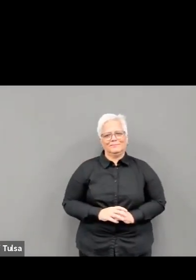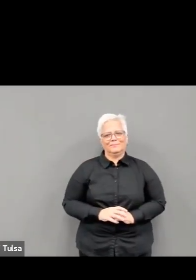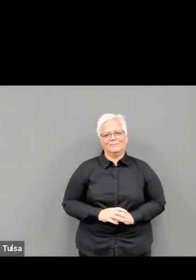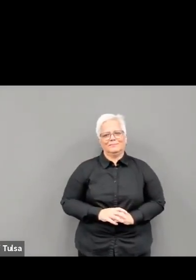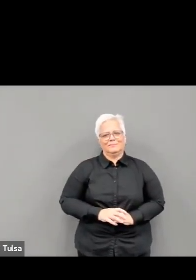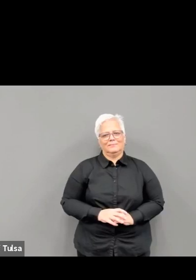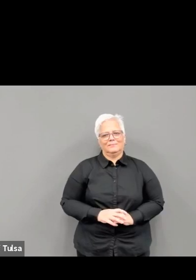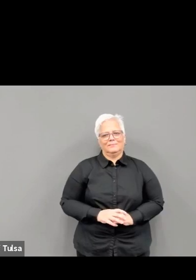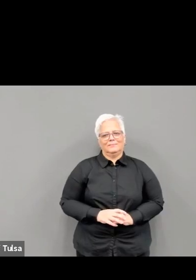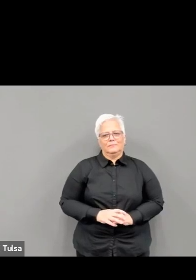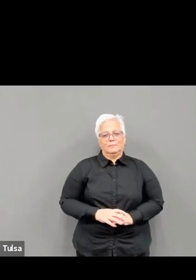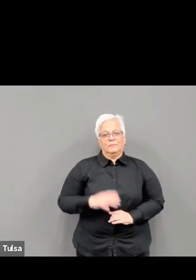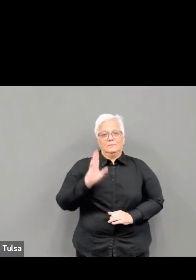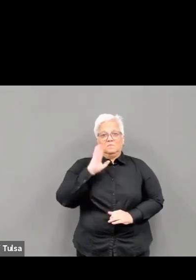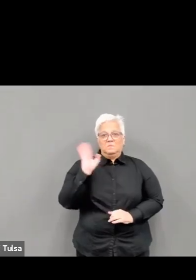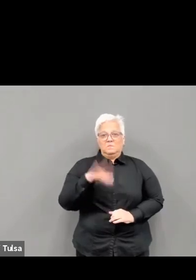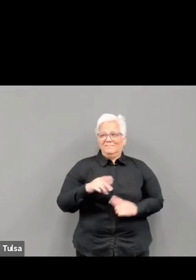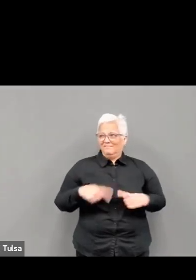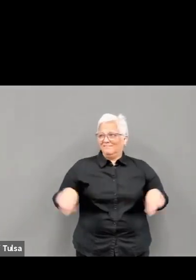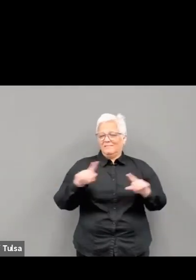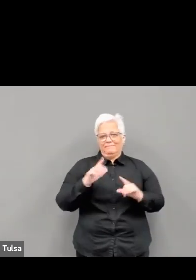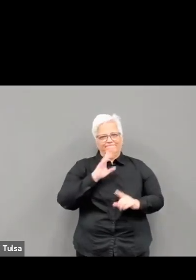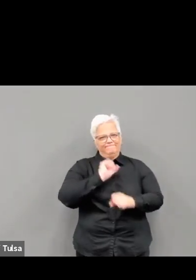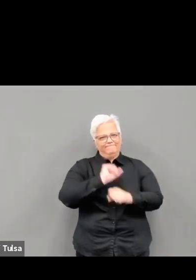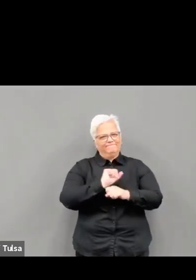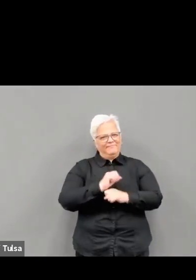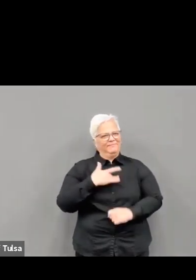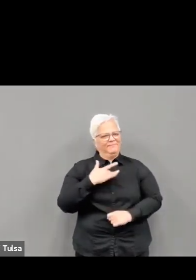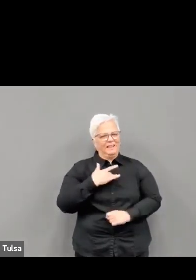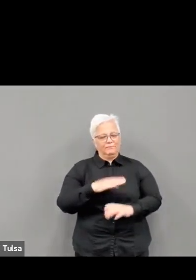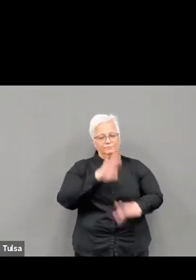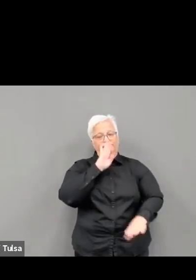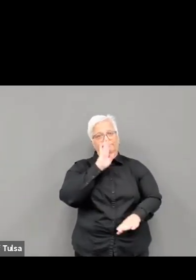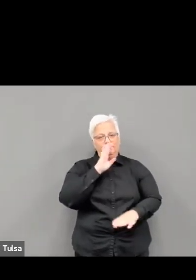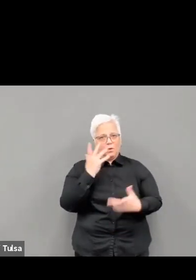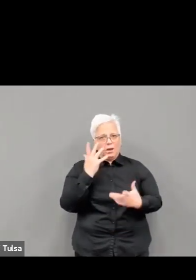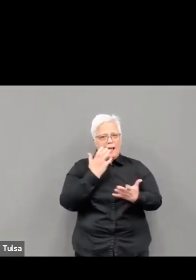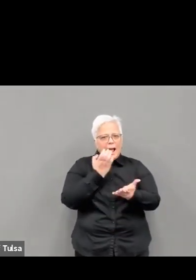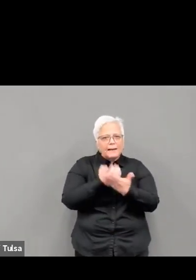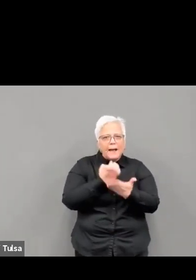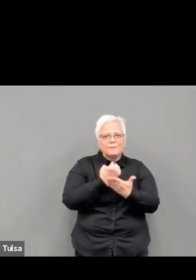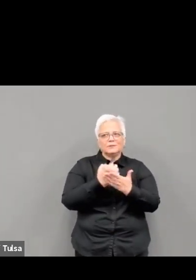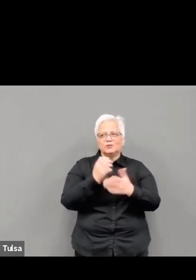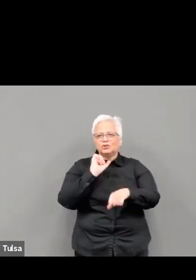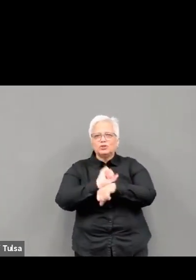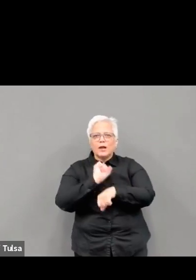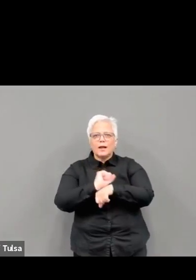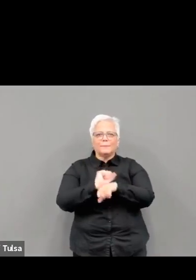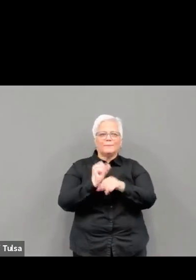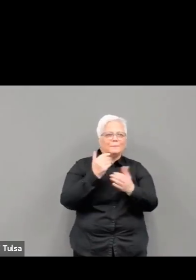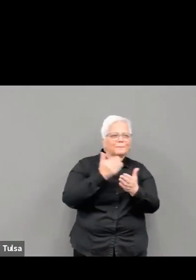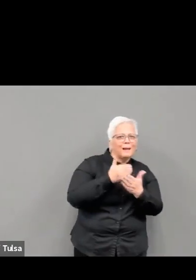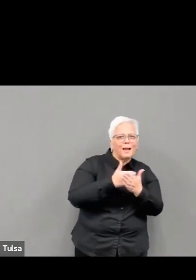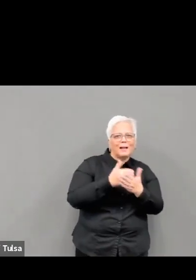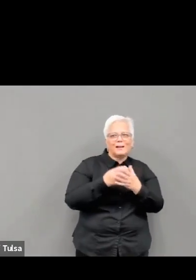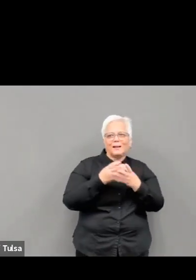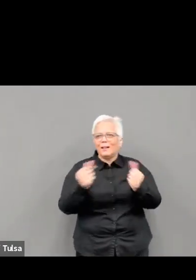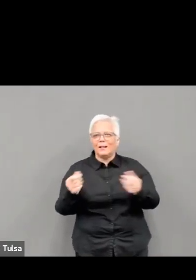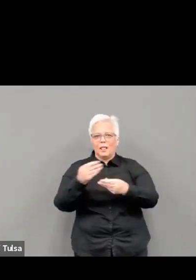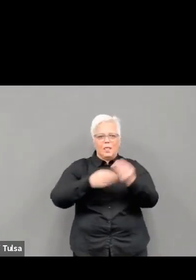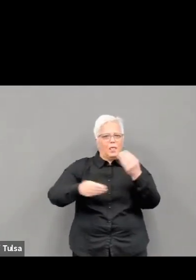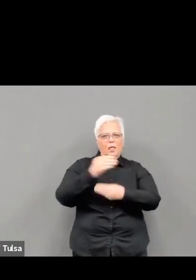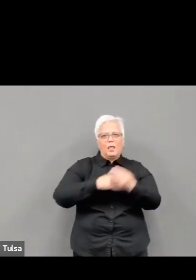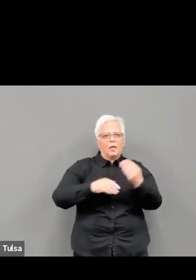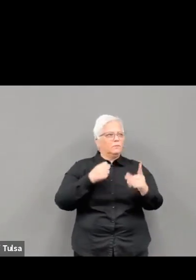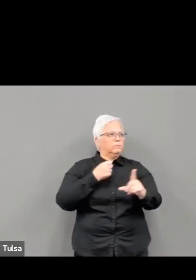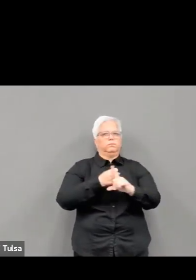continue to wear your mask, practice social distancing, and wash your hands. We have gotten through so much in this